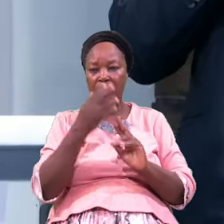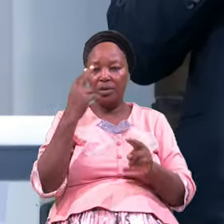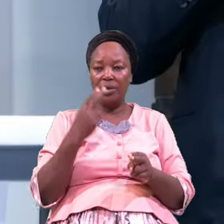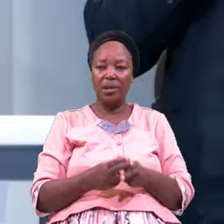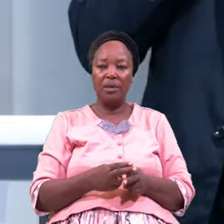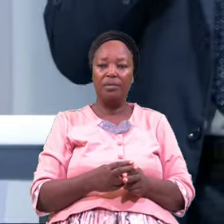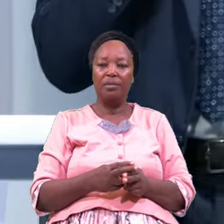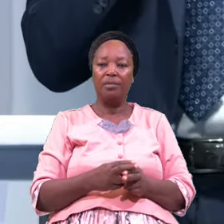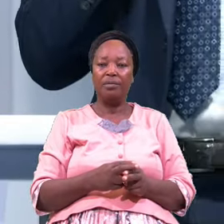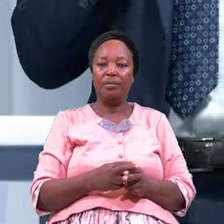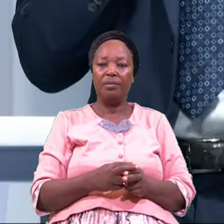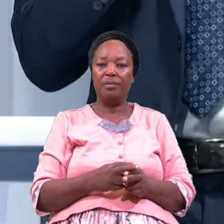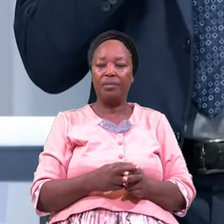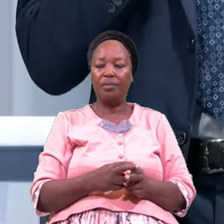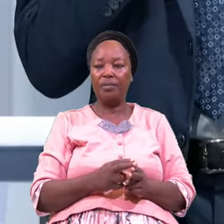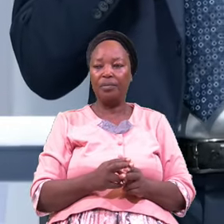College Bonaberry